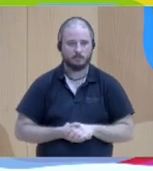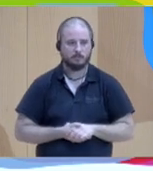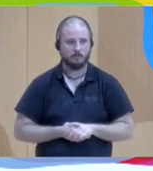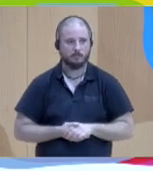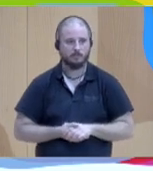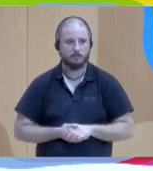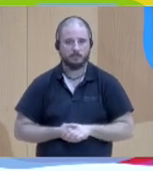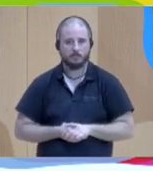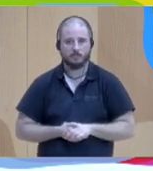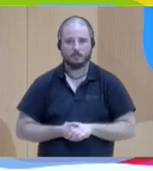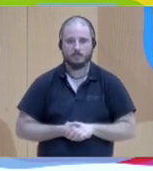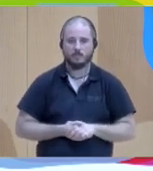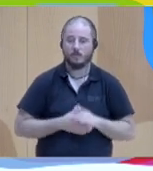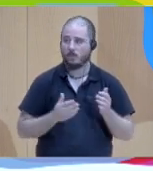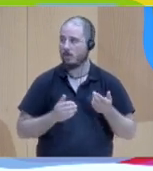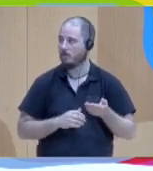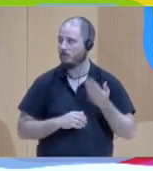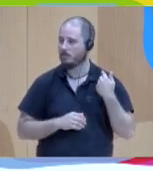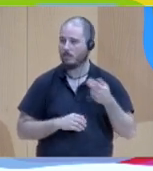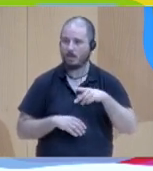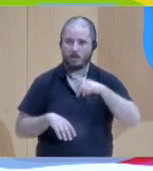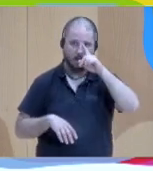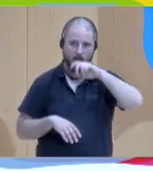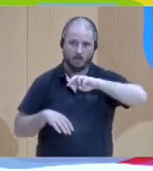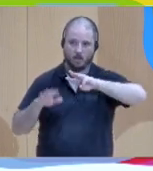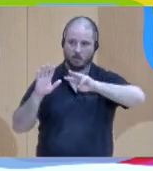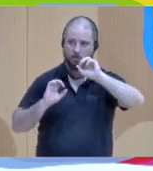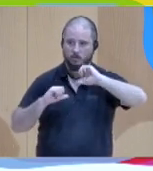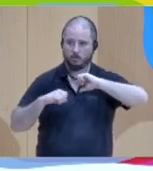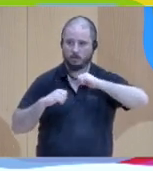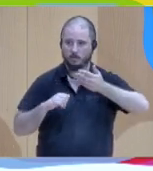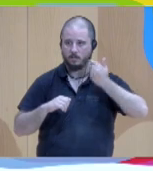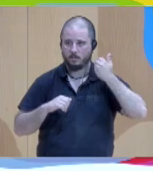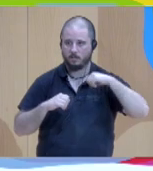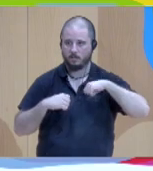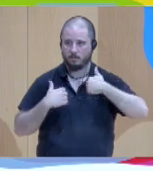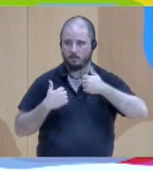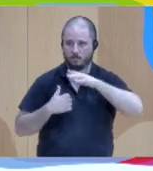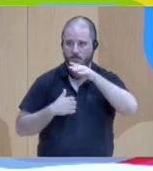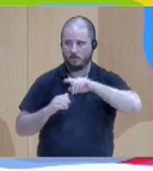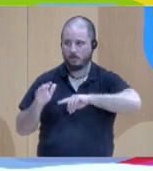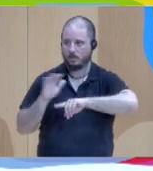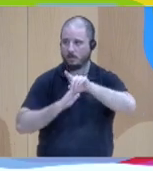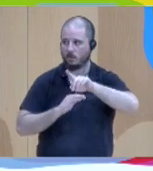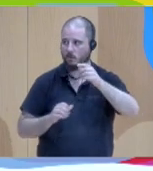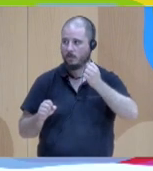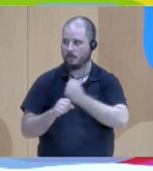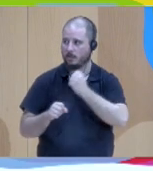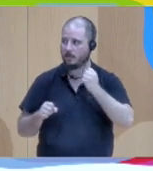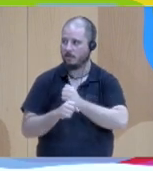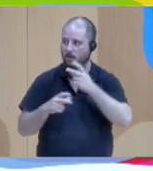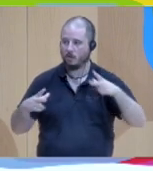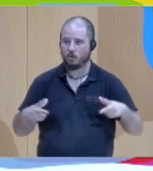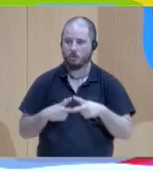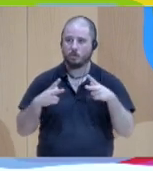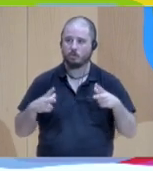with research and development of social work. And social work is at sort of a nexus of a lot of